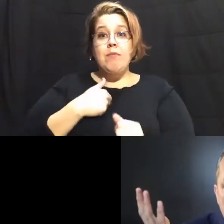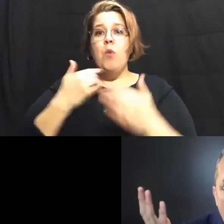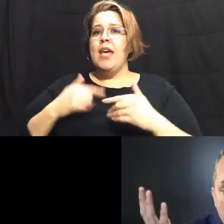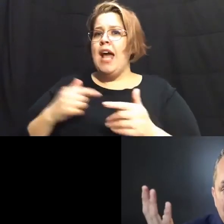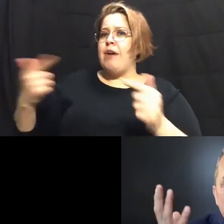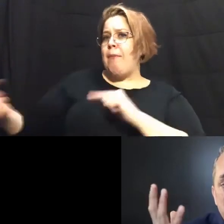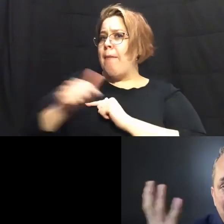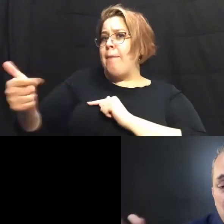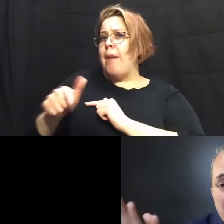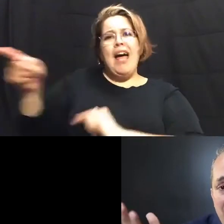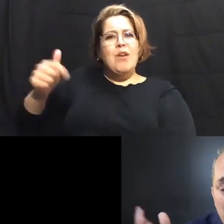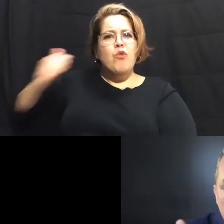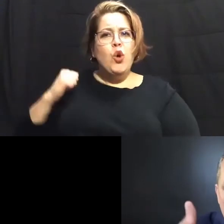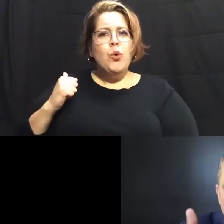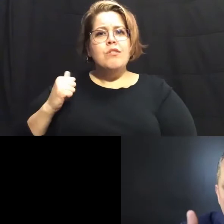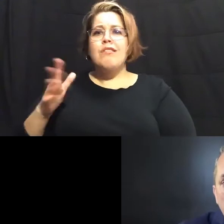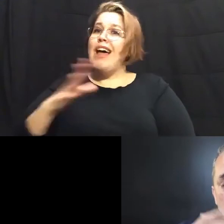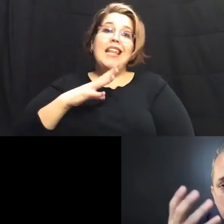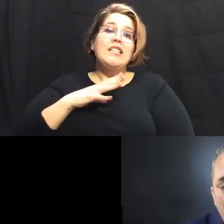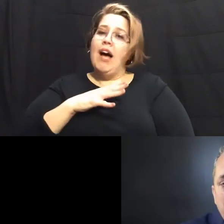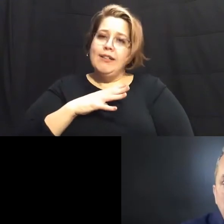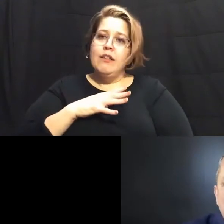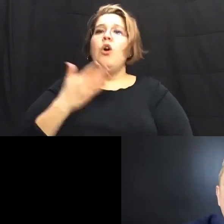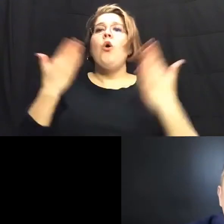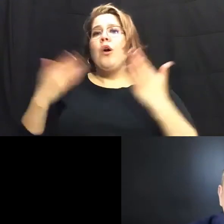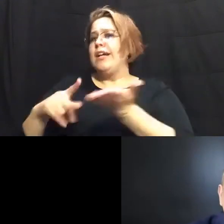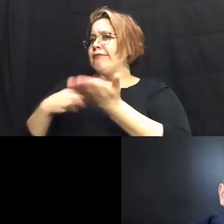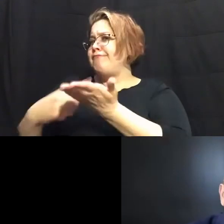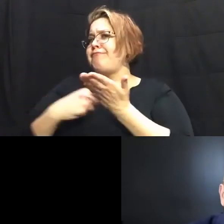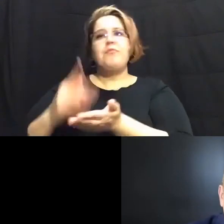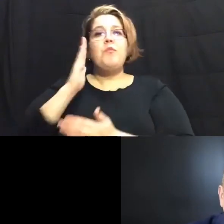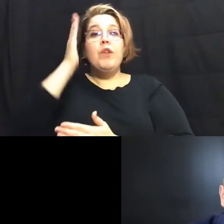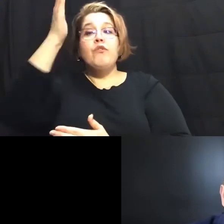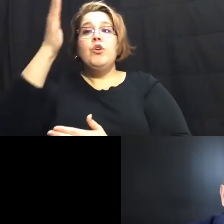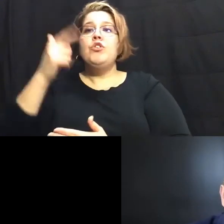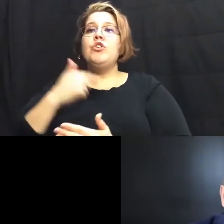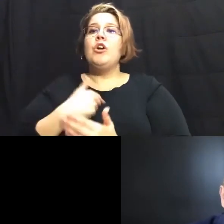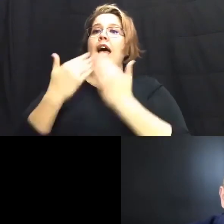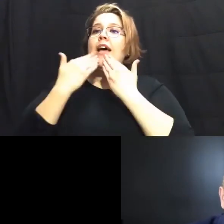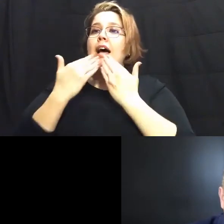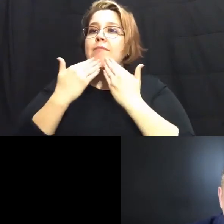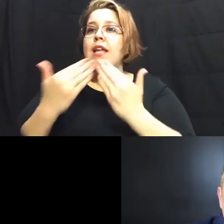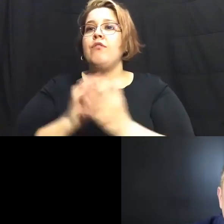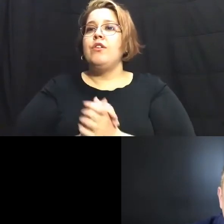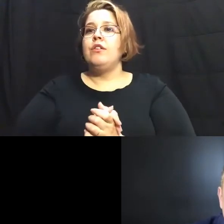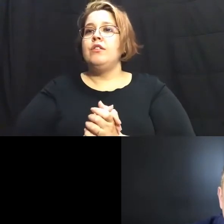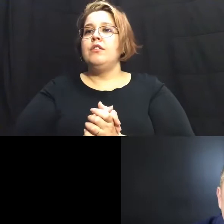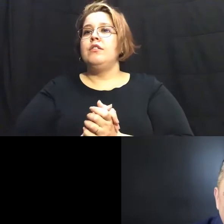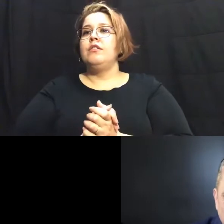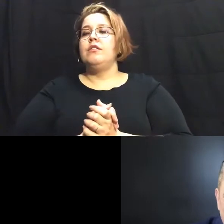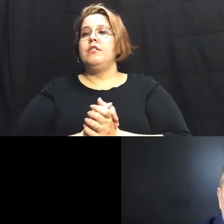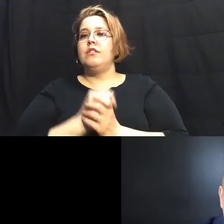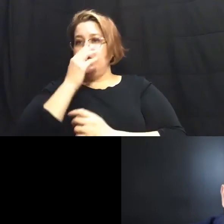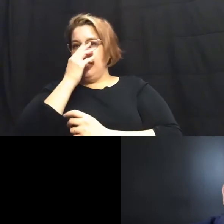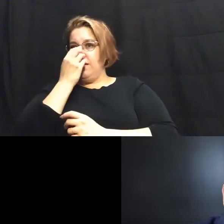but he won't but that's okay right we're here we're talking about the future and i'm just thankful for the opportunity um i i'm